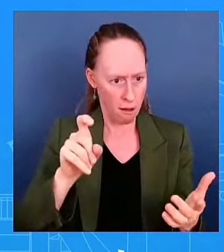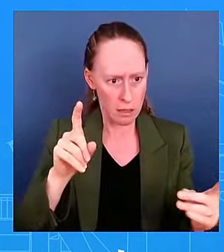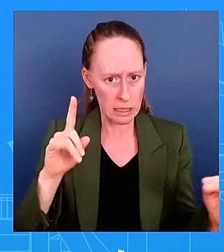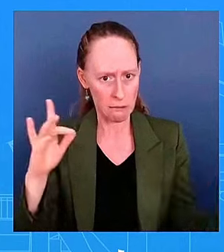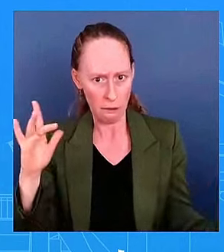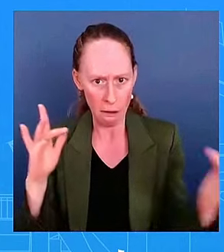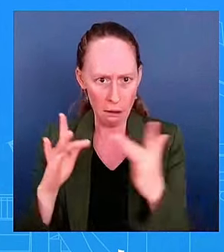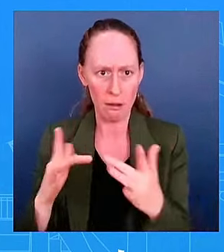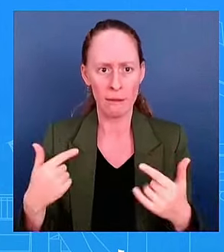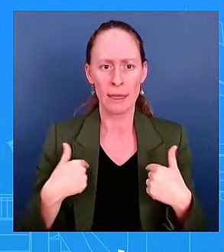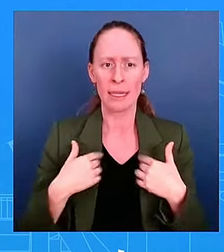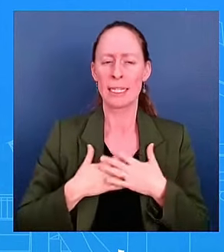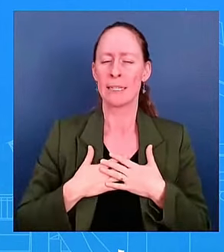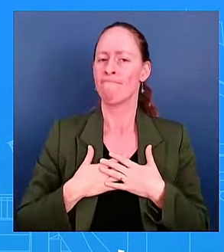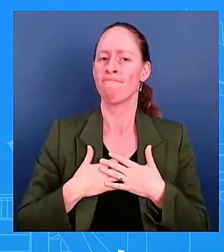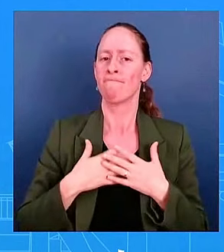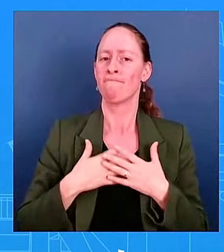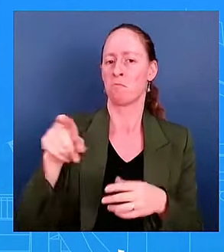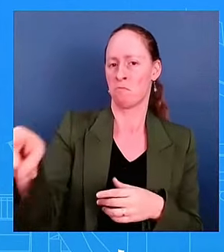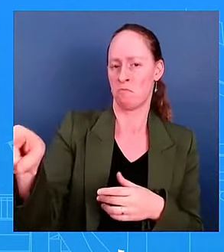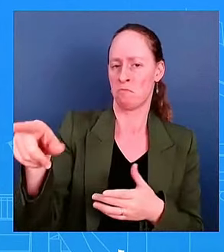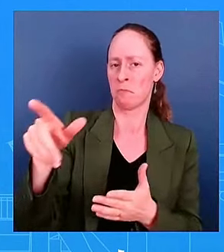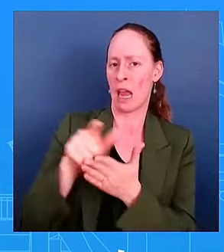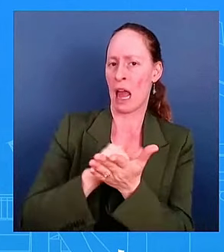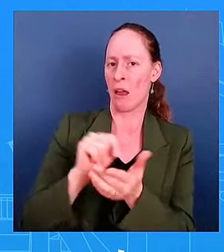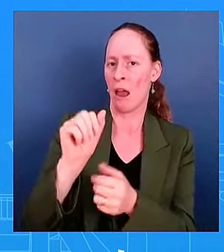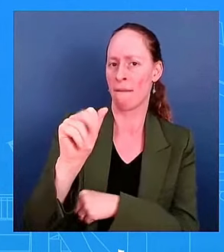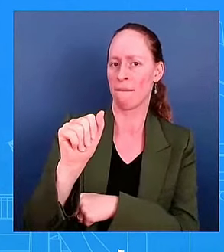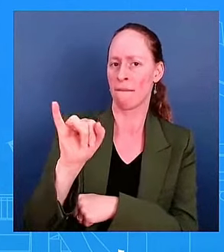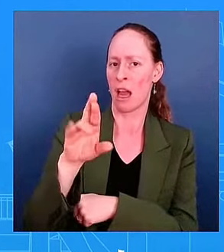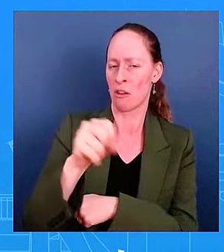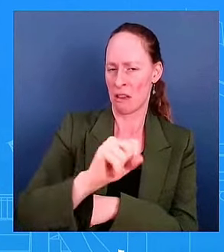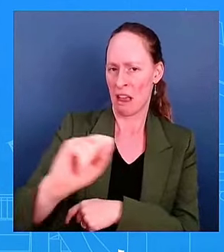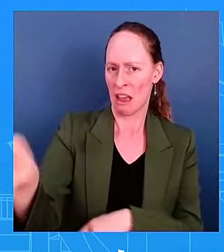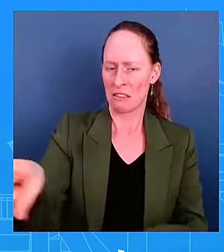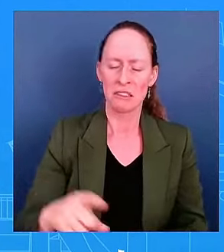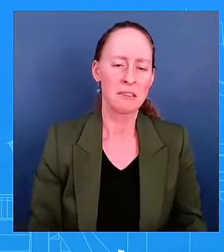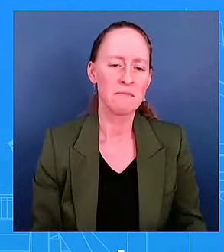And look, the president, you want to take that?